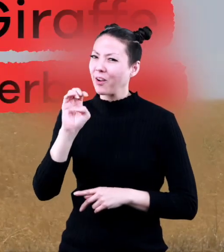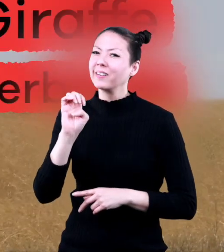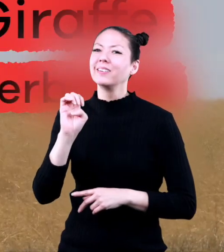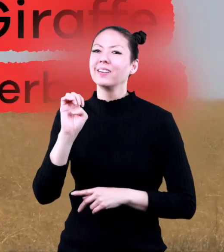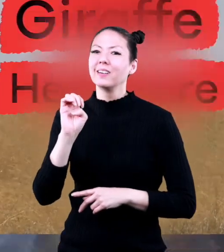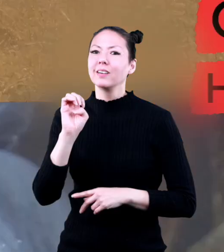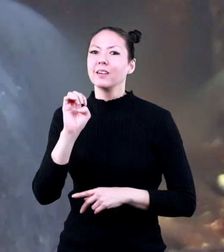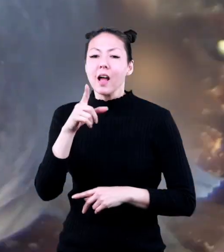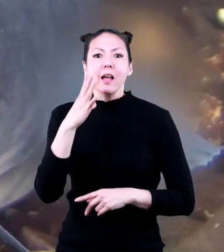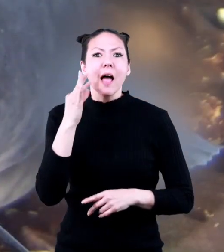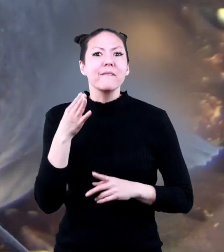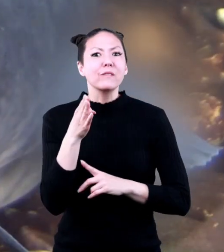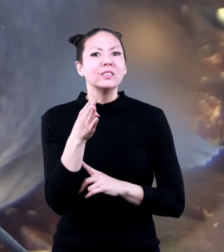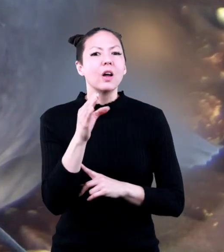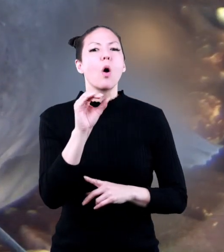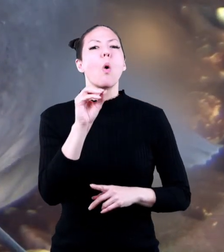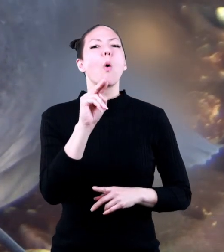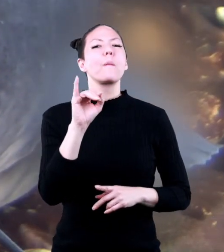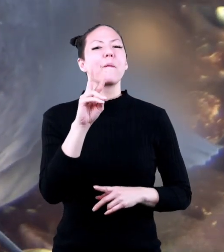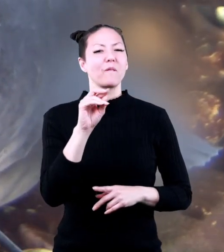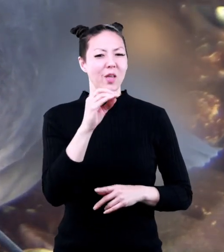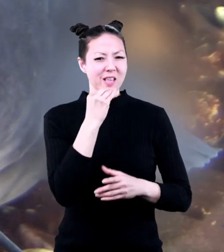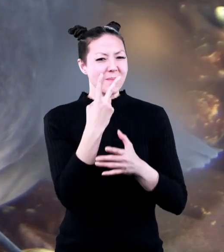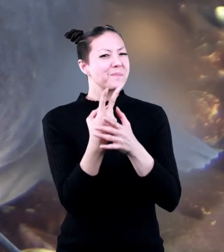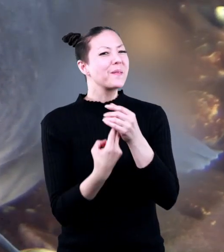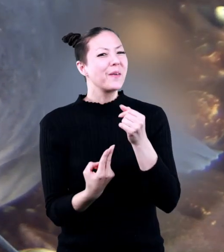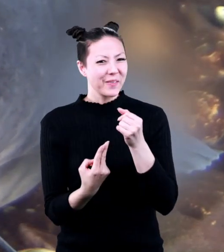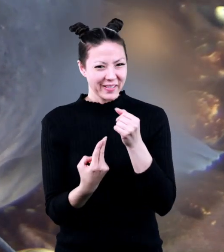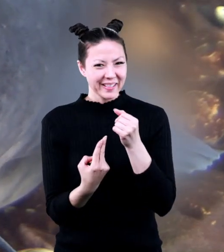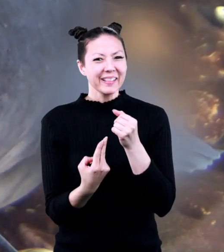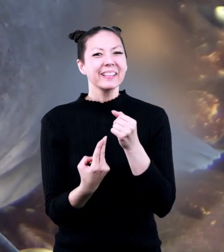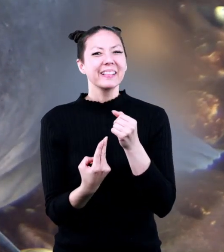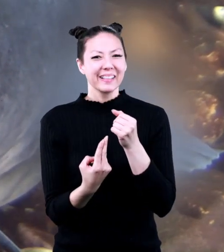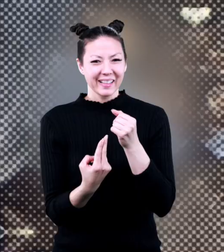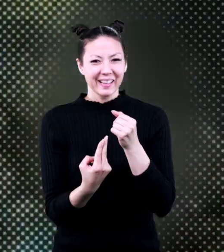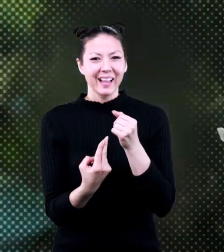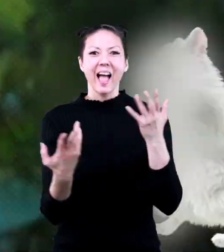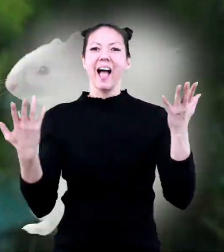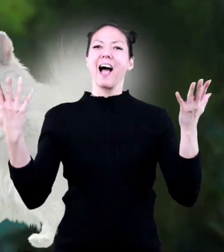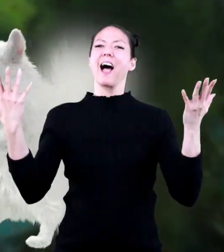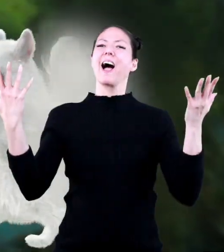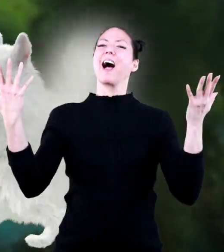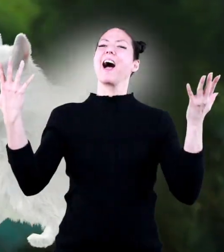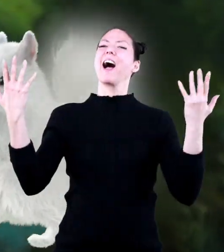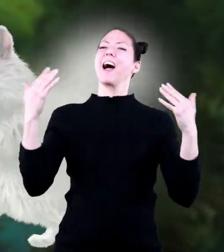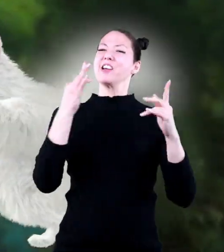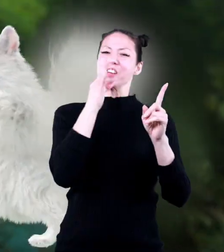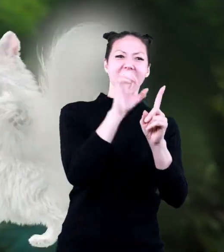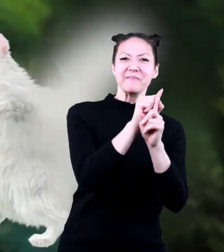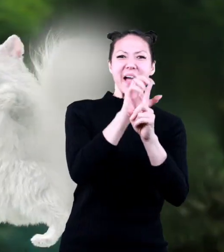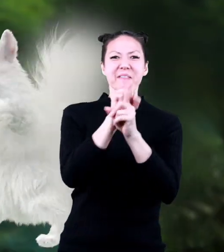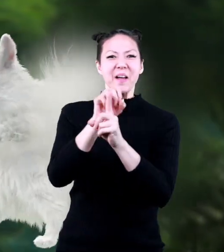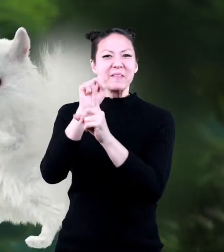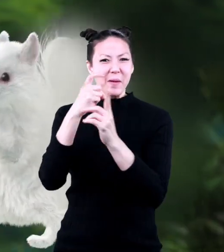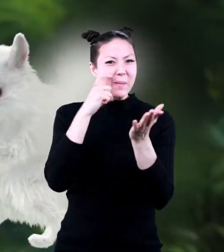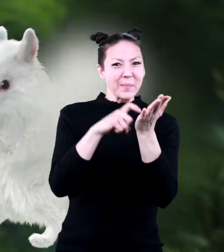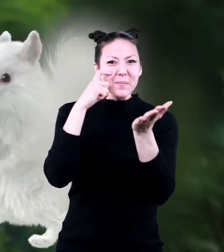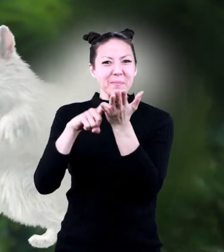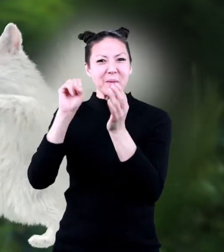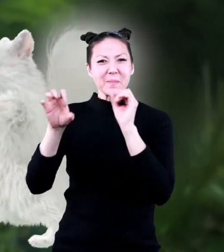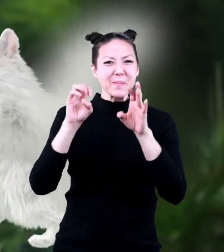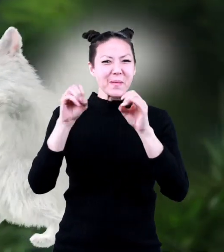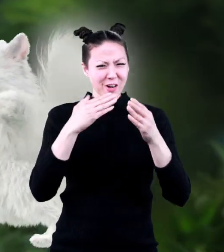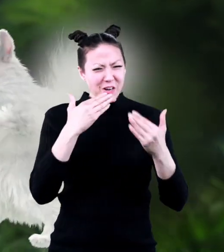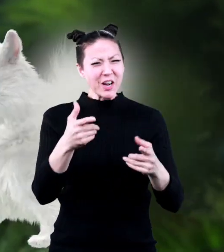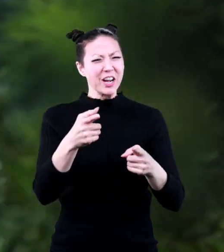herbivore, catfish, omnivore. Nice work, animal diet